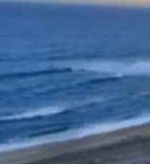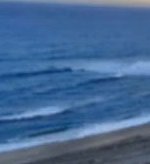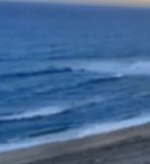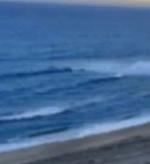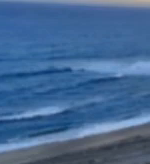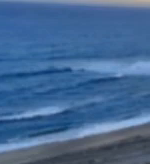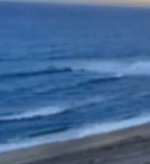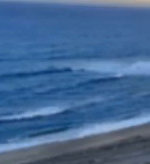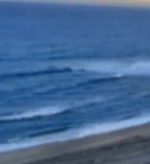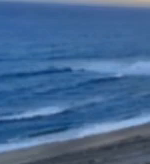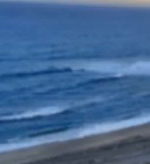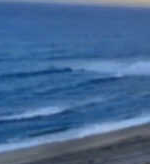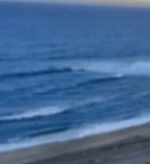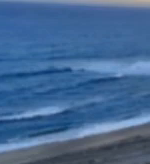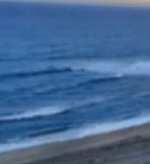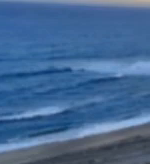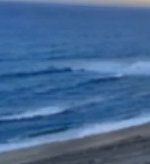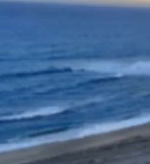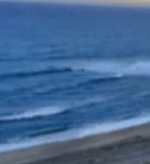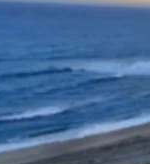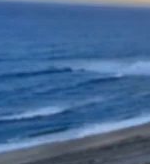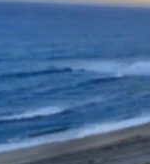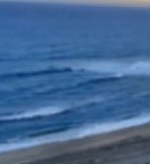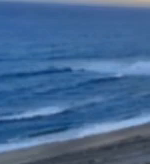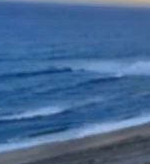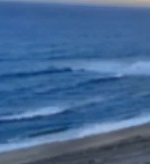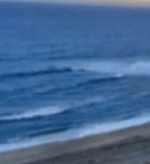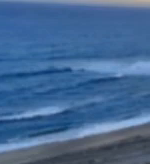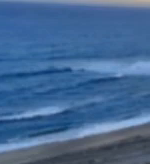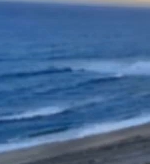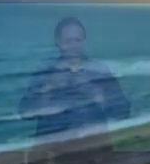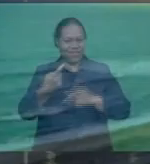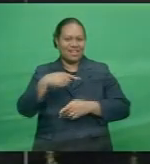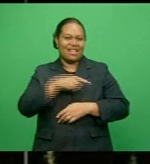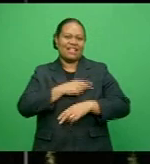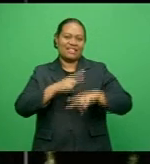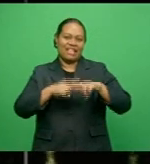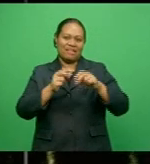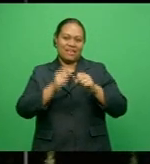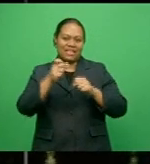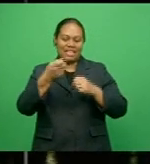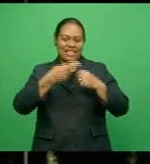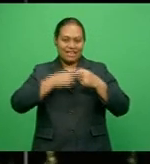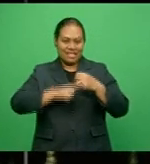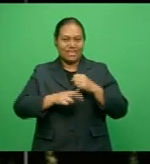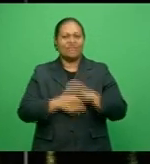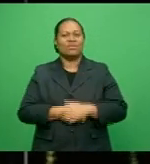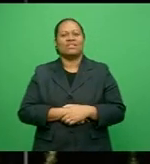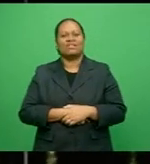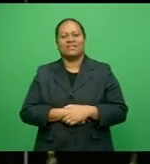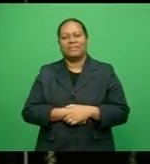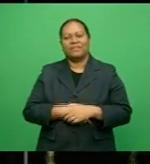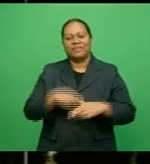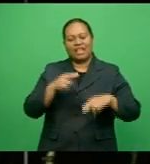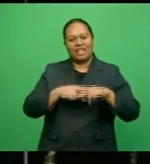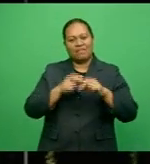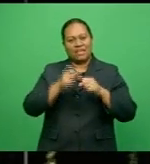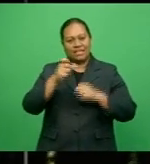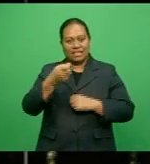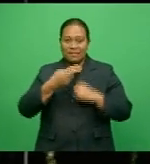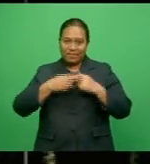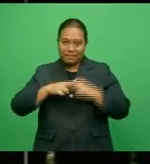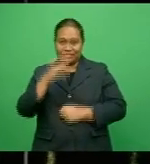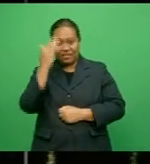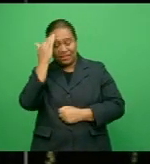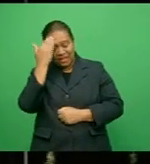Shibal Narayan Send us newsworthy pictures to email fbcnews at fbc.com.fj via Facebook page